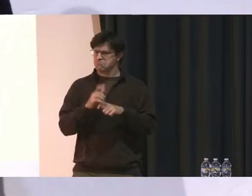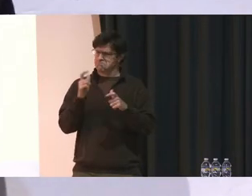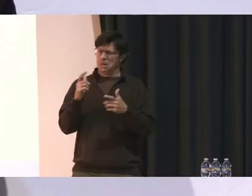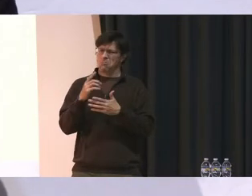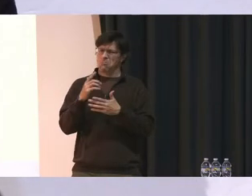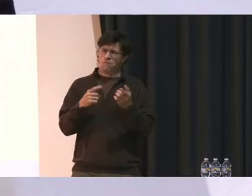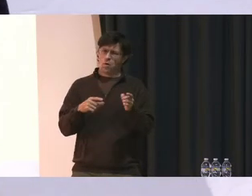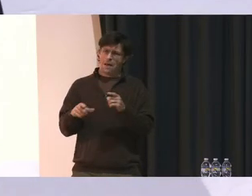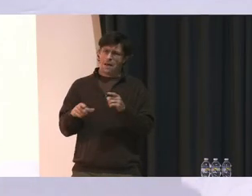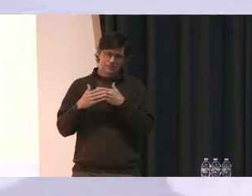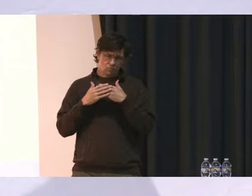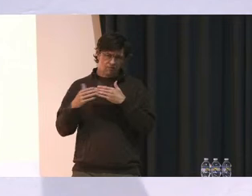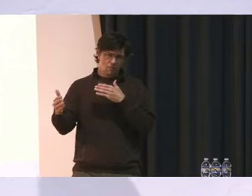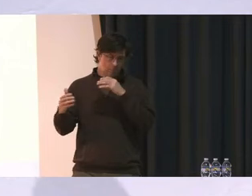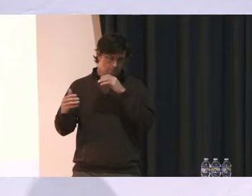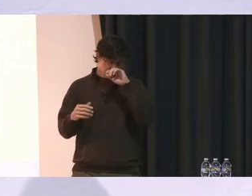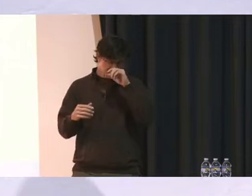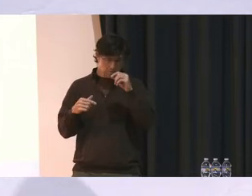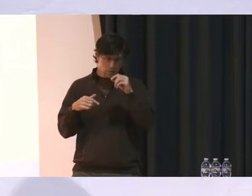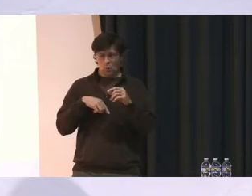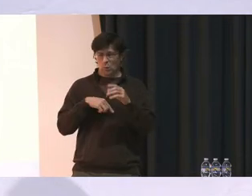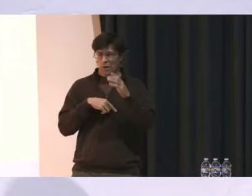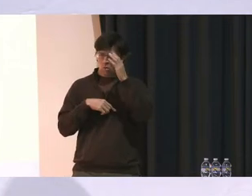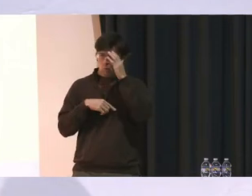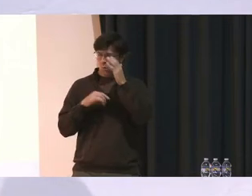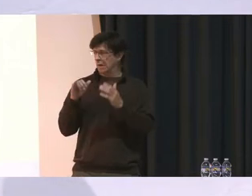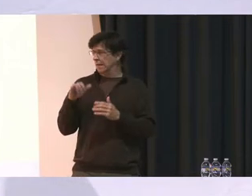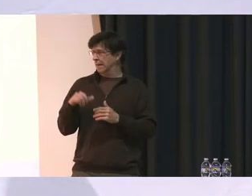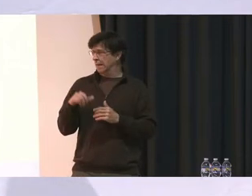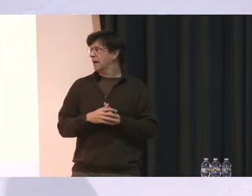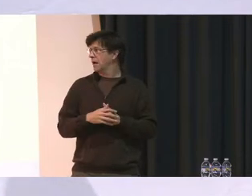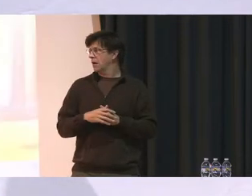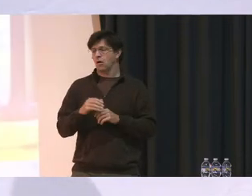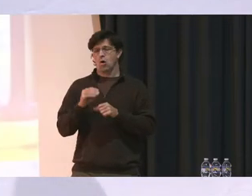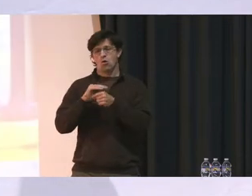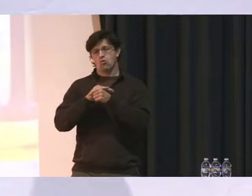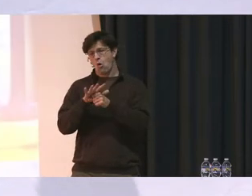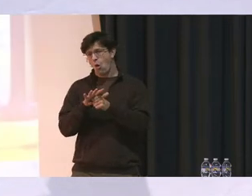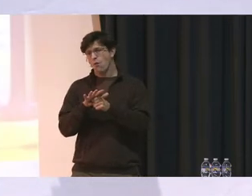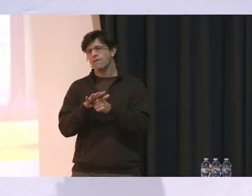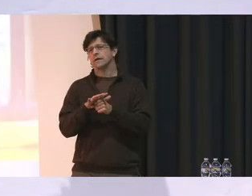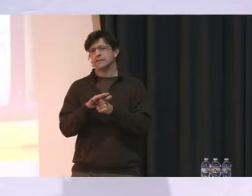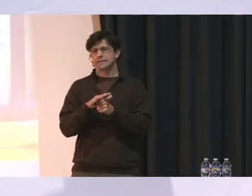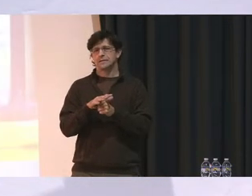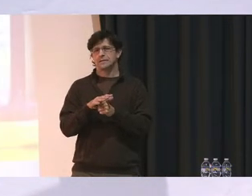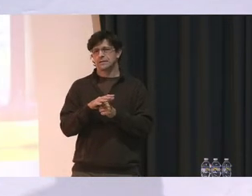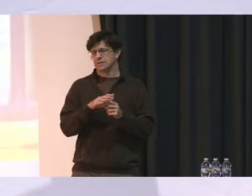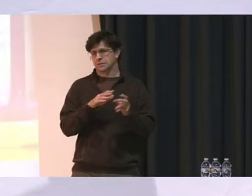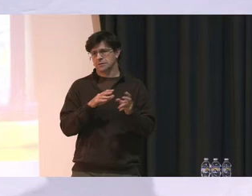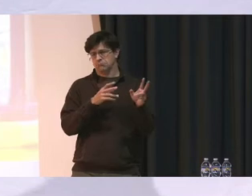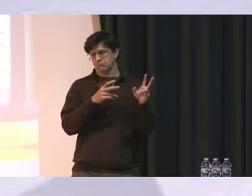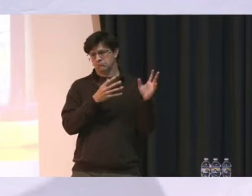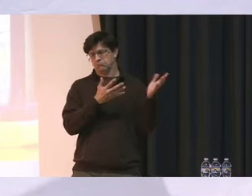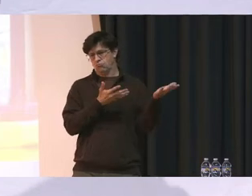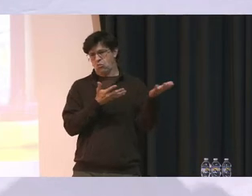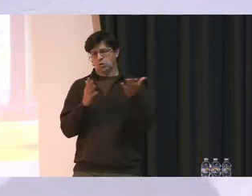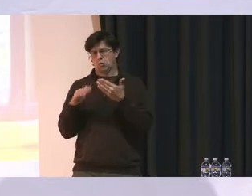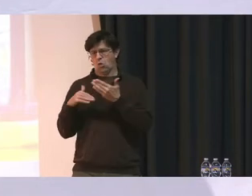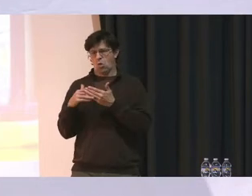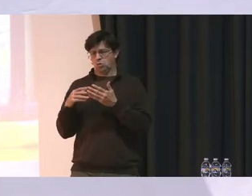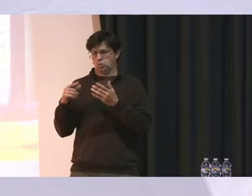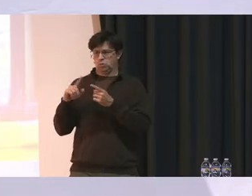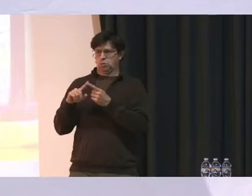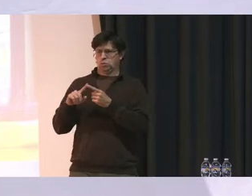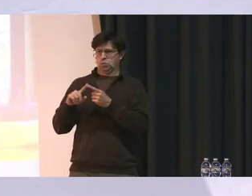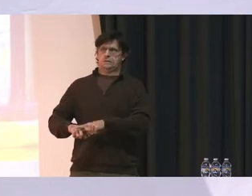what happens moving forward. We know that COVID brought us to a very different place, and many of our